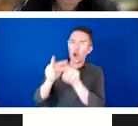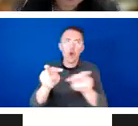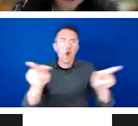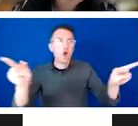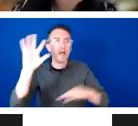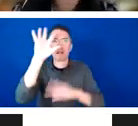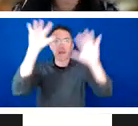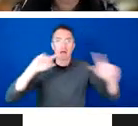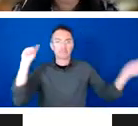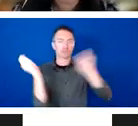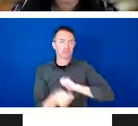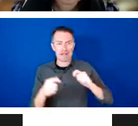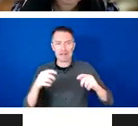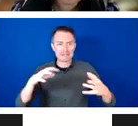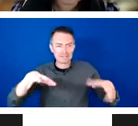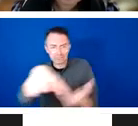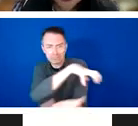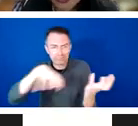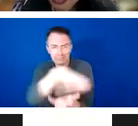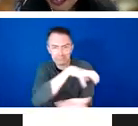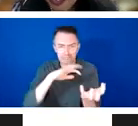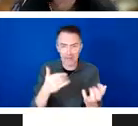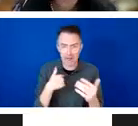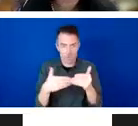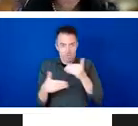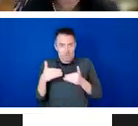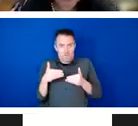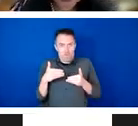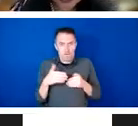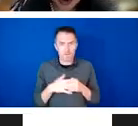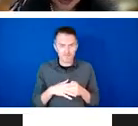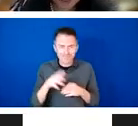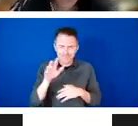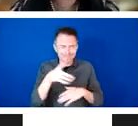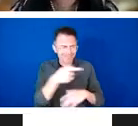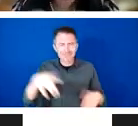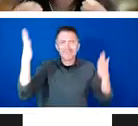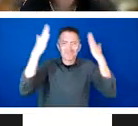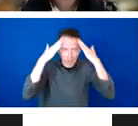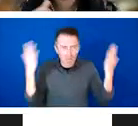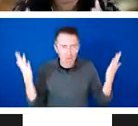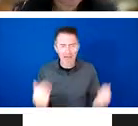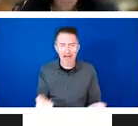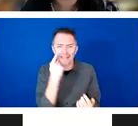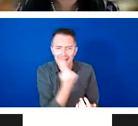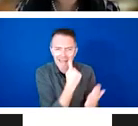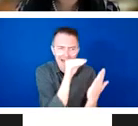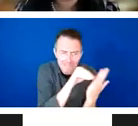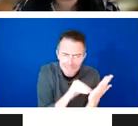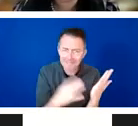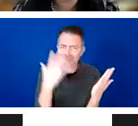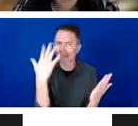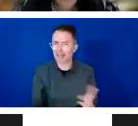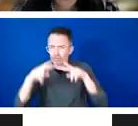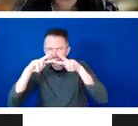still gaps in evidence you know it's the tangibles that Gareth spoke about in terms of target settings